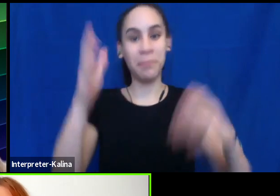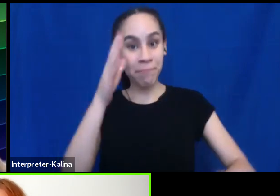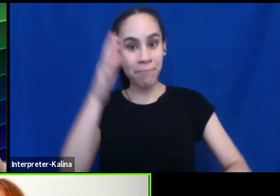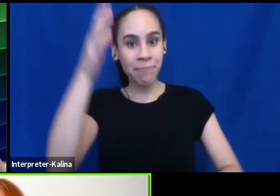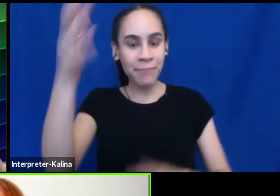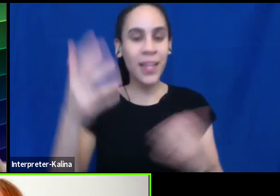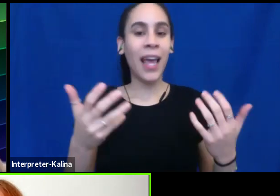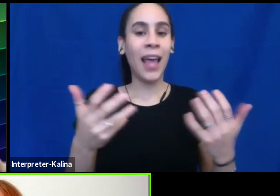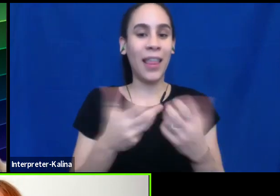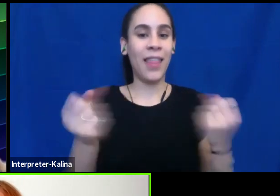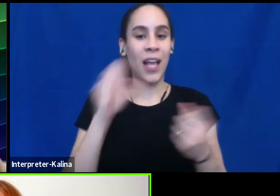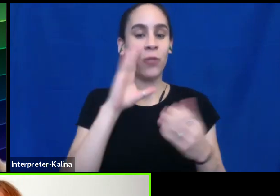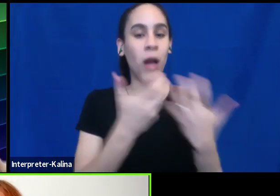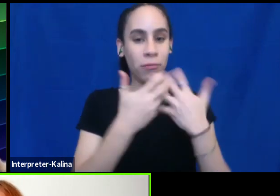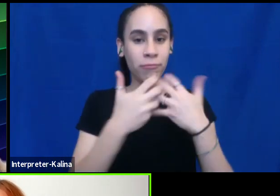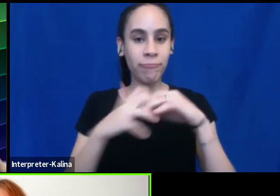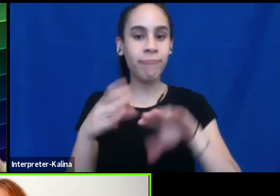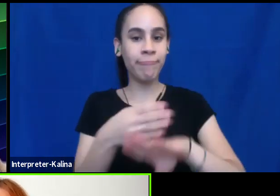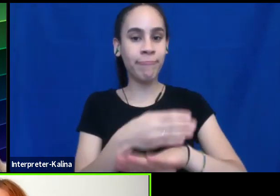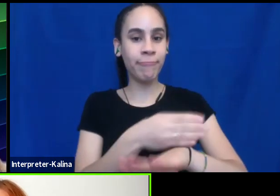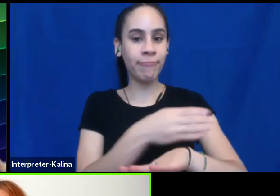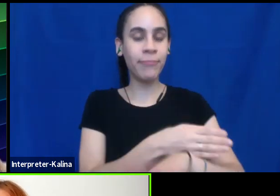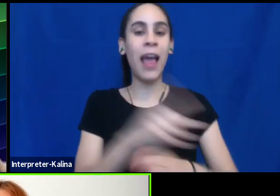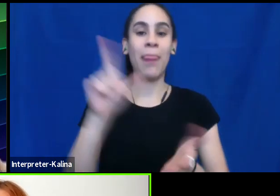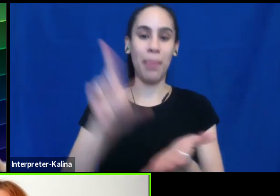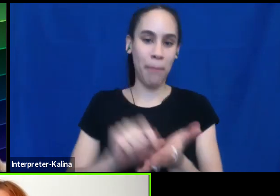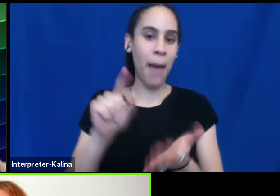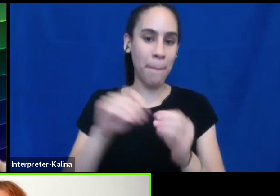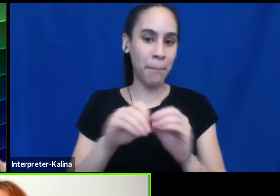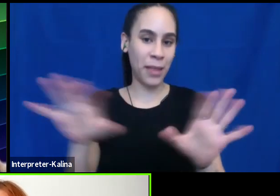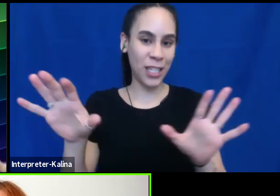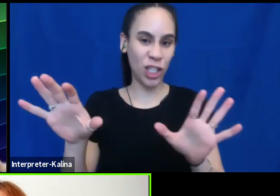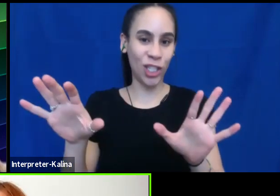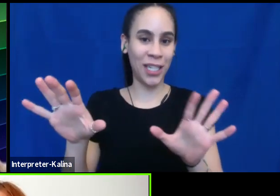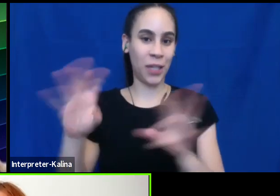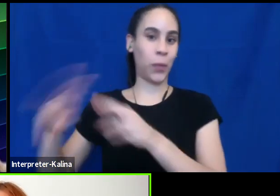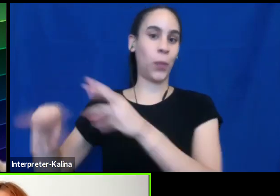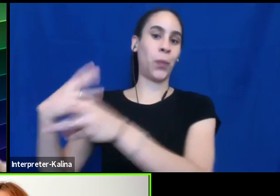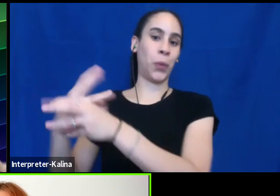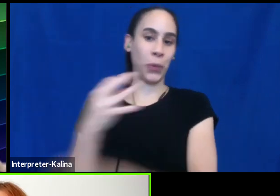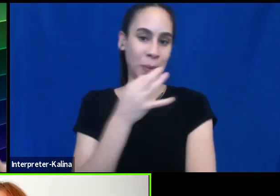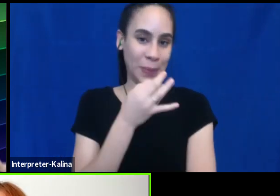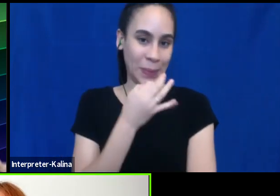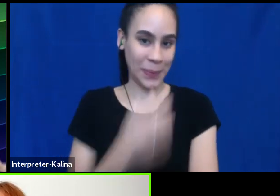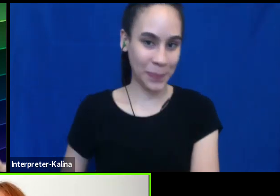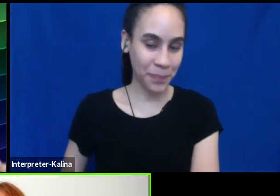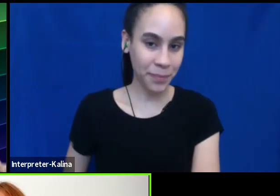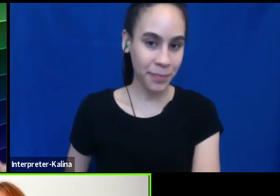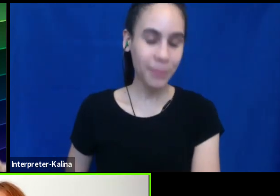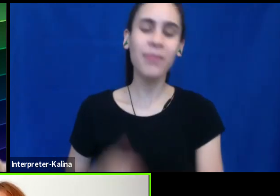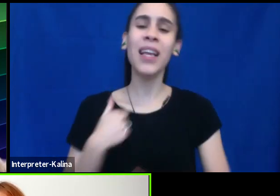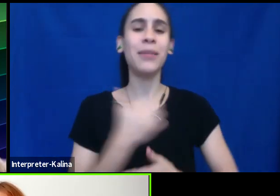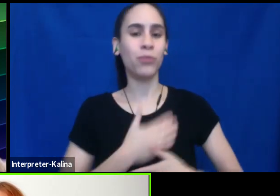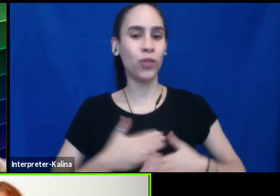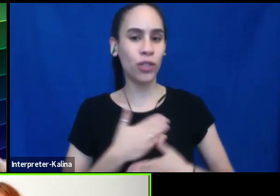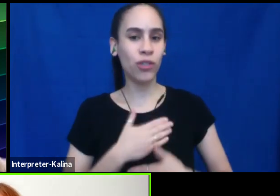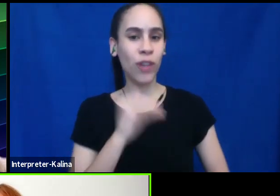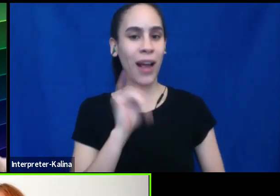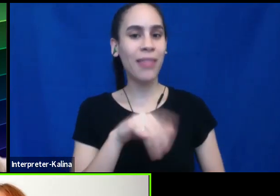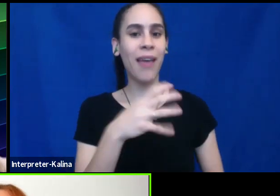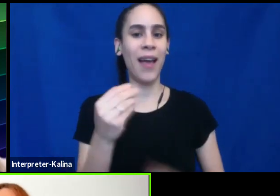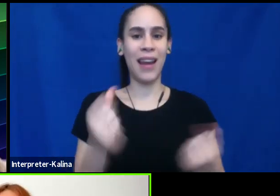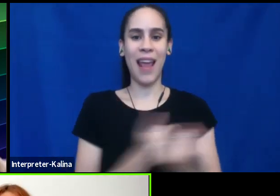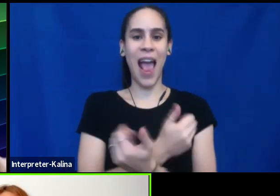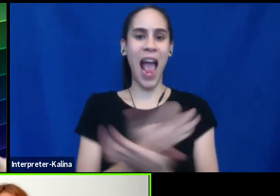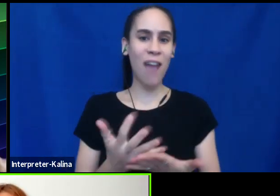out in the publishing space soon. Um, so, um, and, and appreciate that and appreciate all you do.